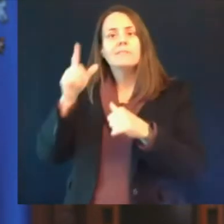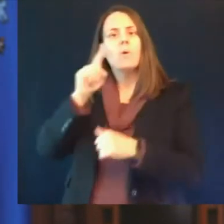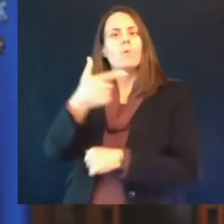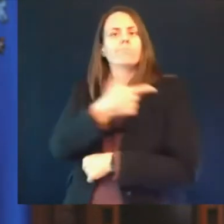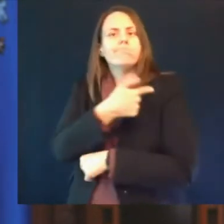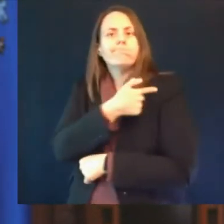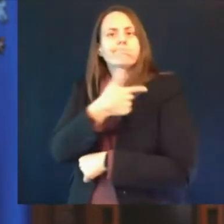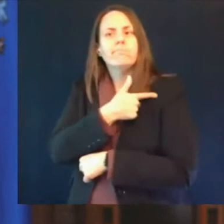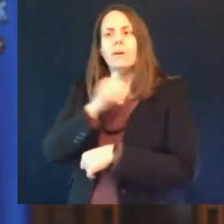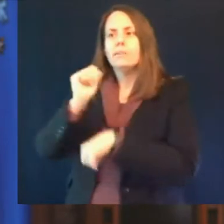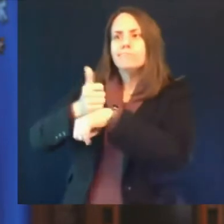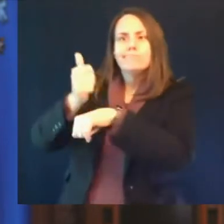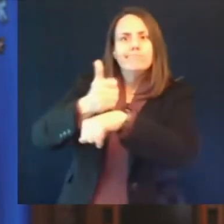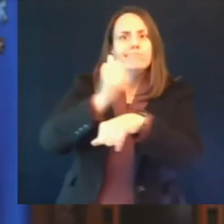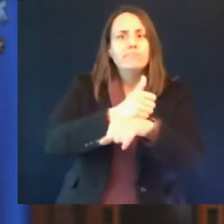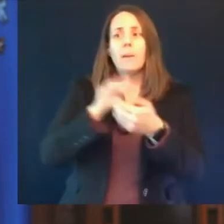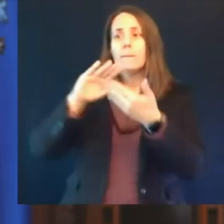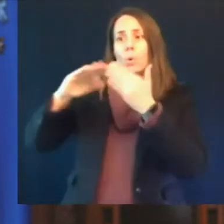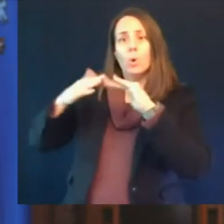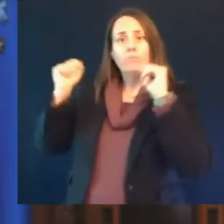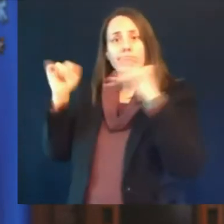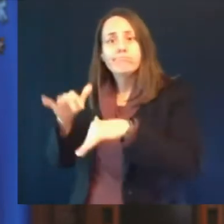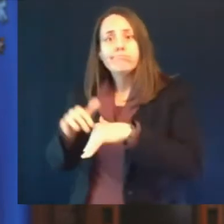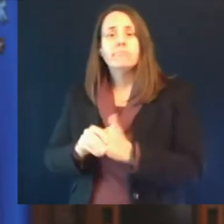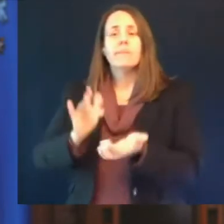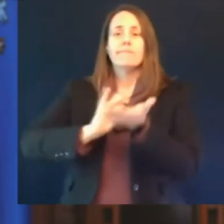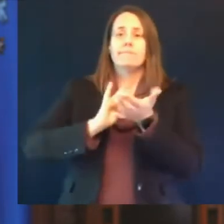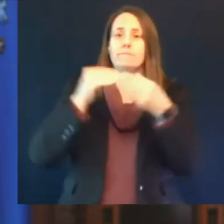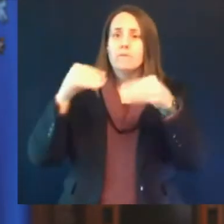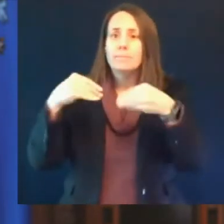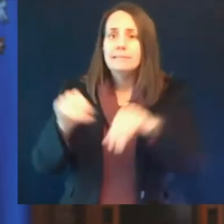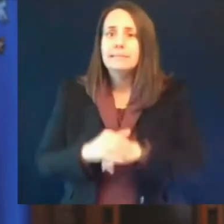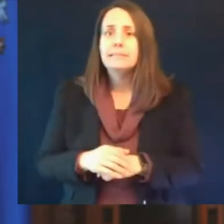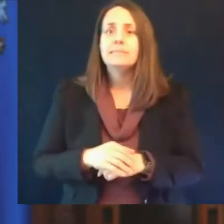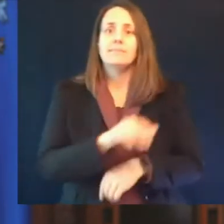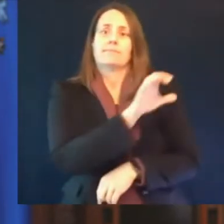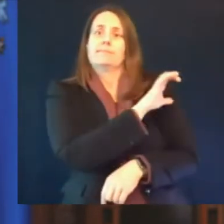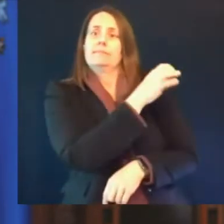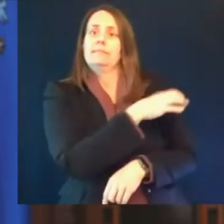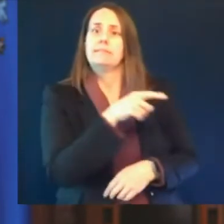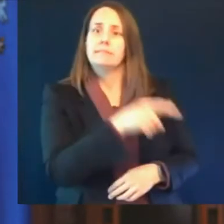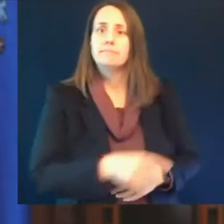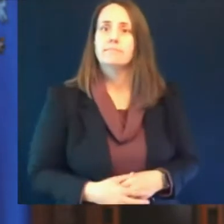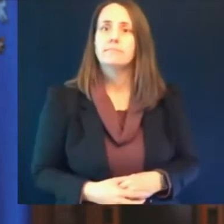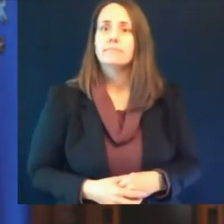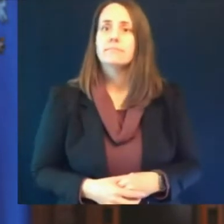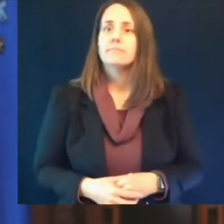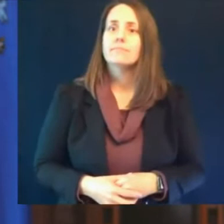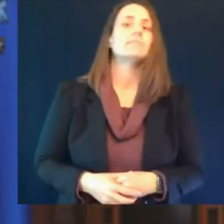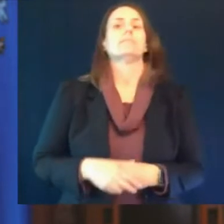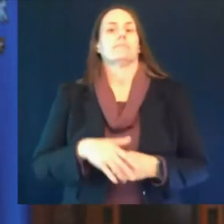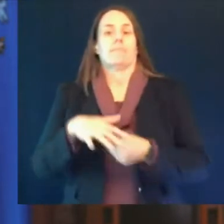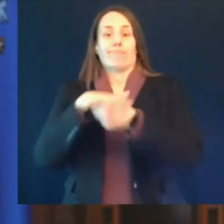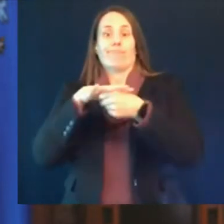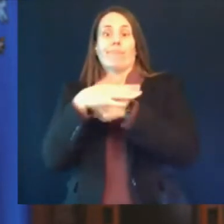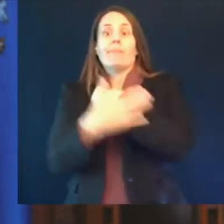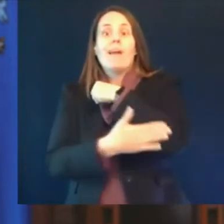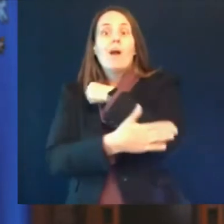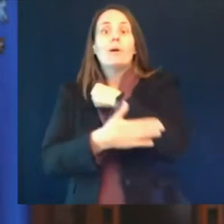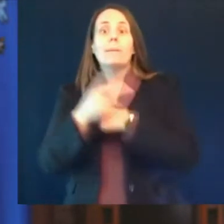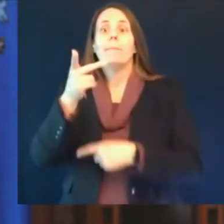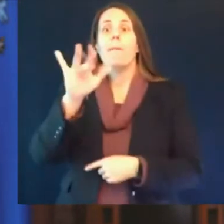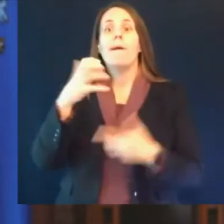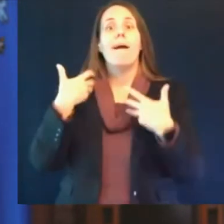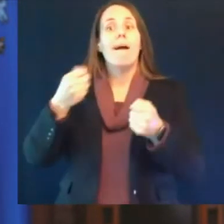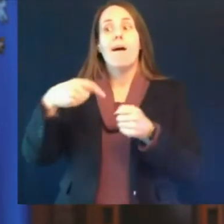and of course our public health officials from the beginning our vaccination effort has been a team effort